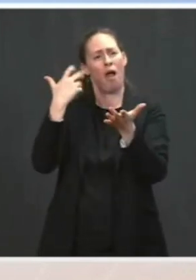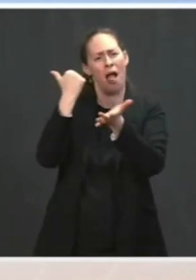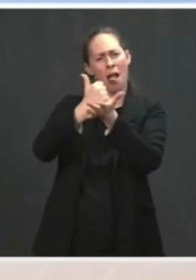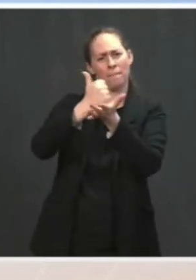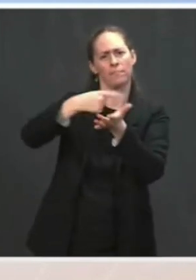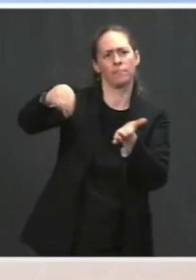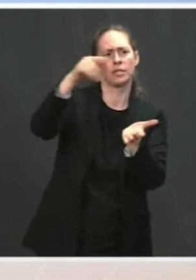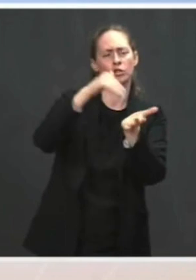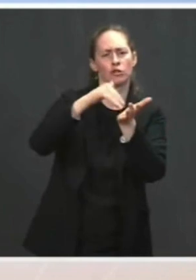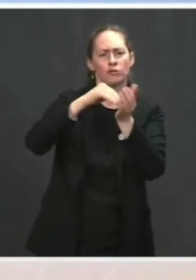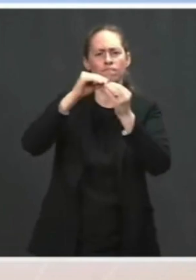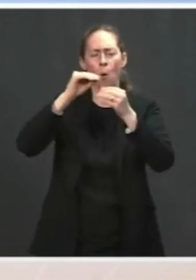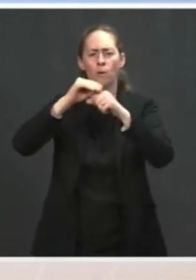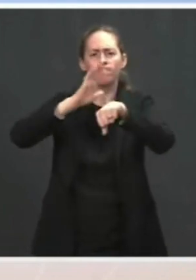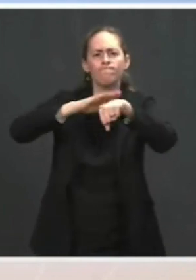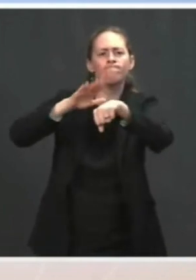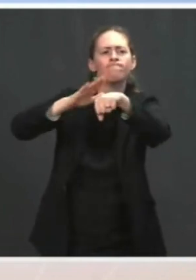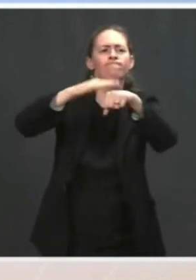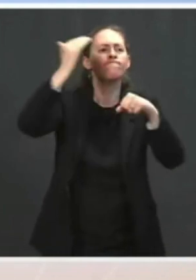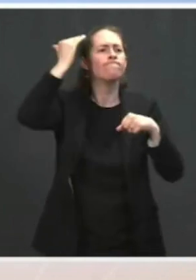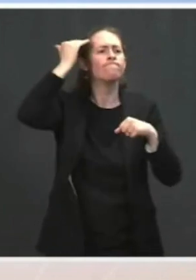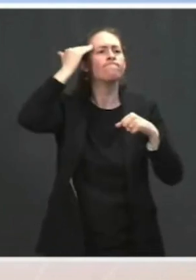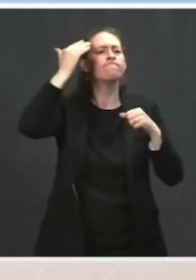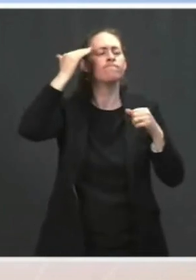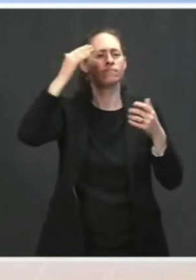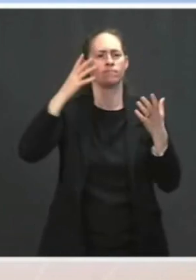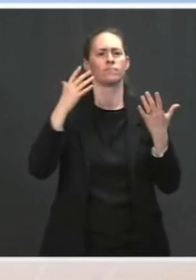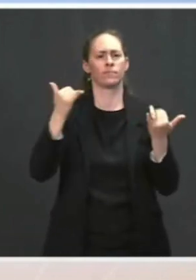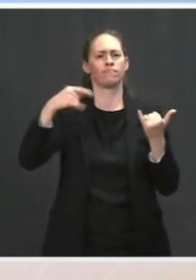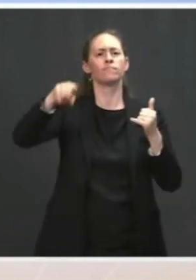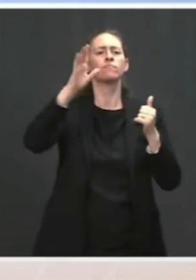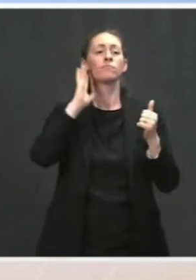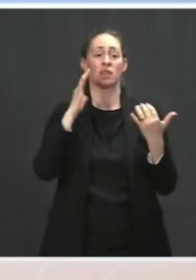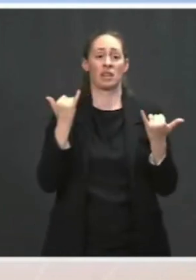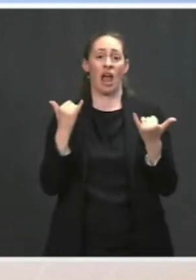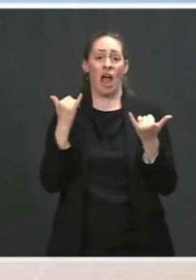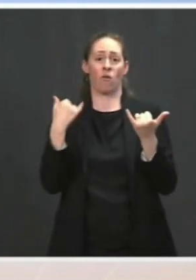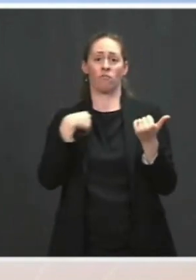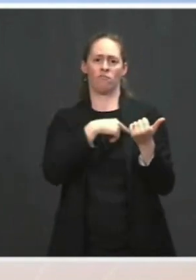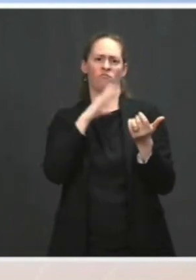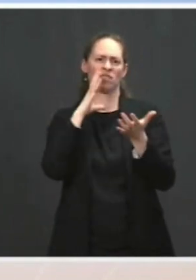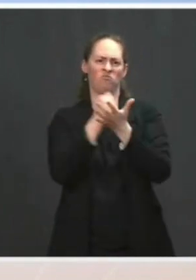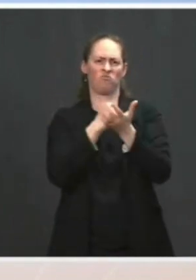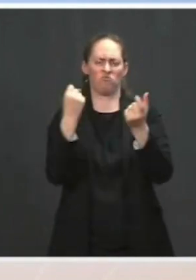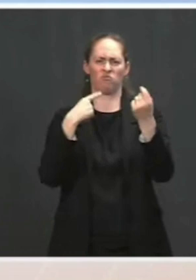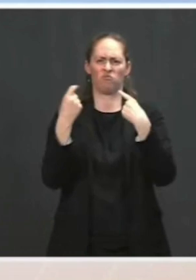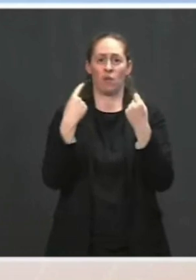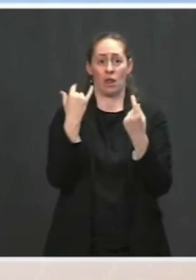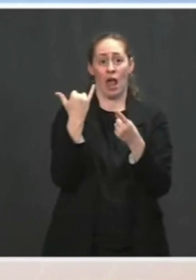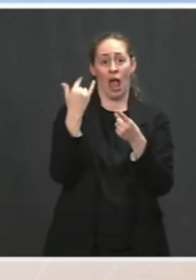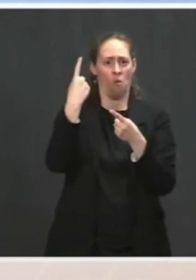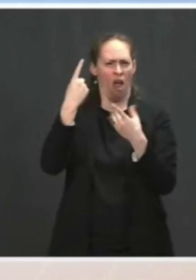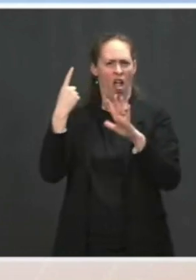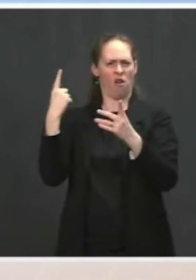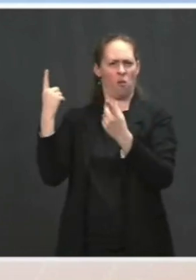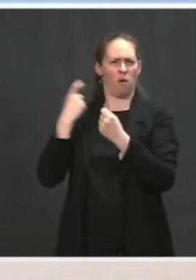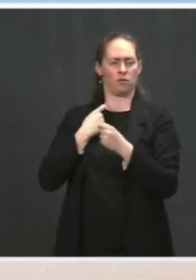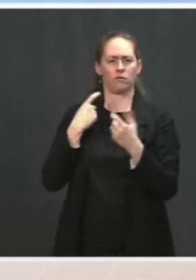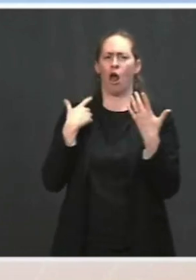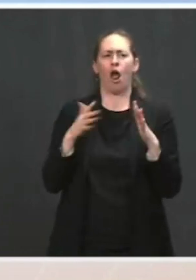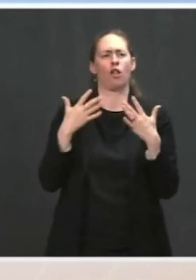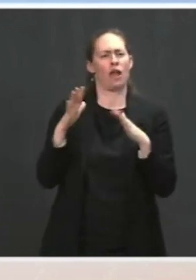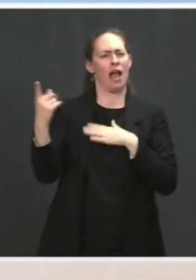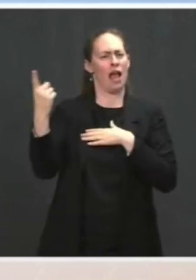I'm sure we'll have a number of questions which Jeff and I will be happy to answer to you, but one of the questions that comes up already, rather